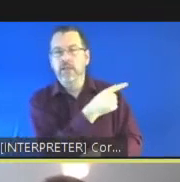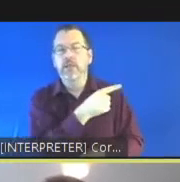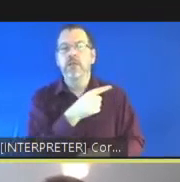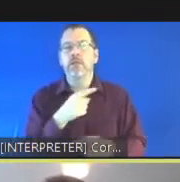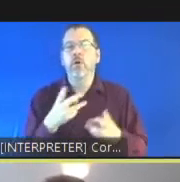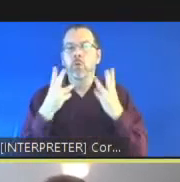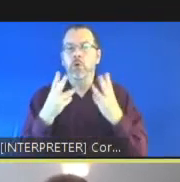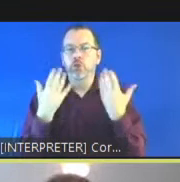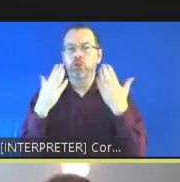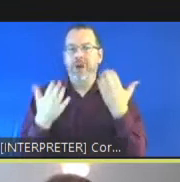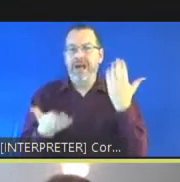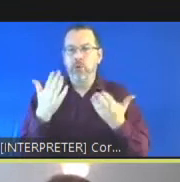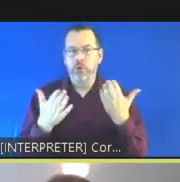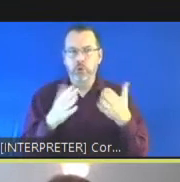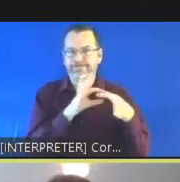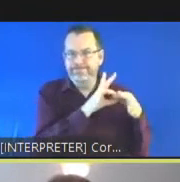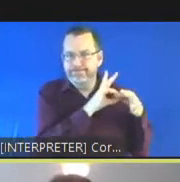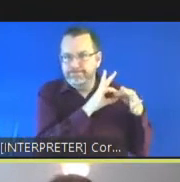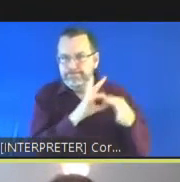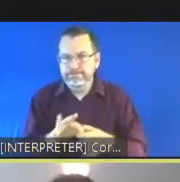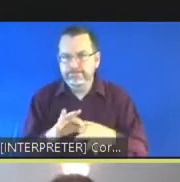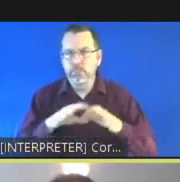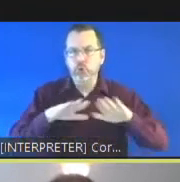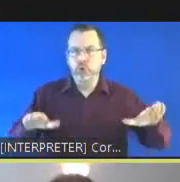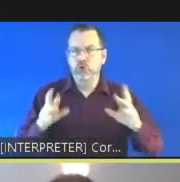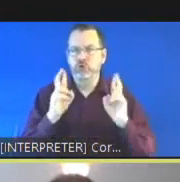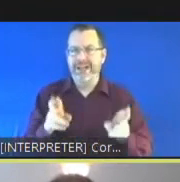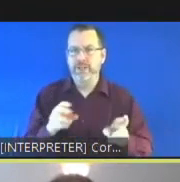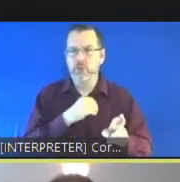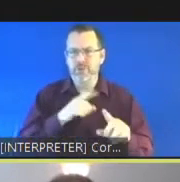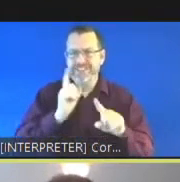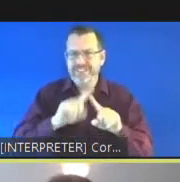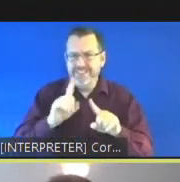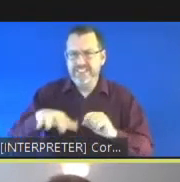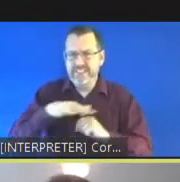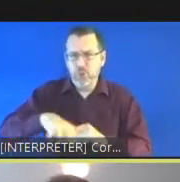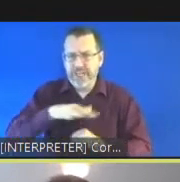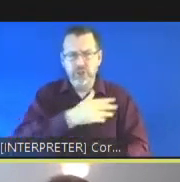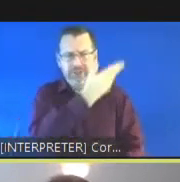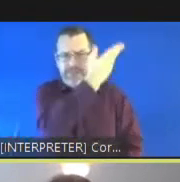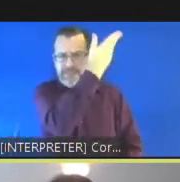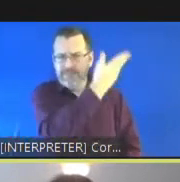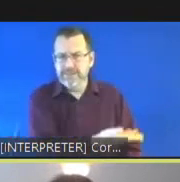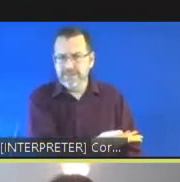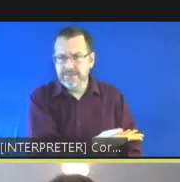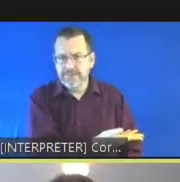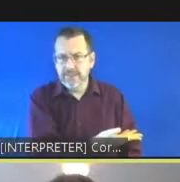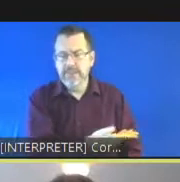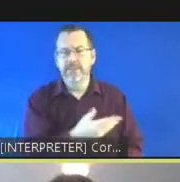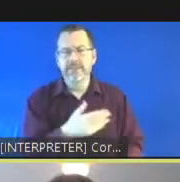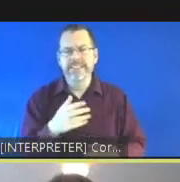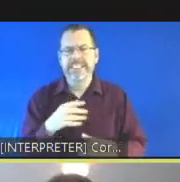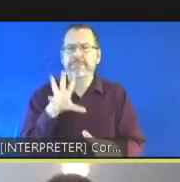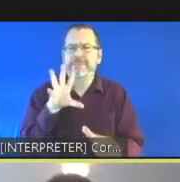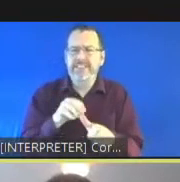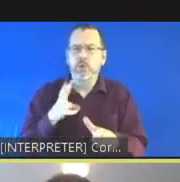of children's rights in all of these settings in ways that are specific to individual children